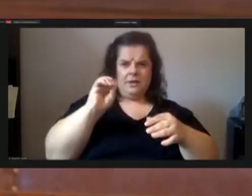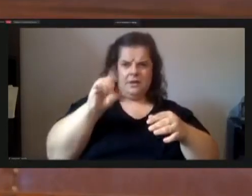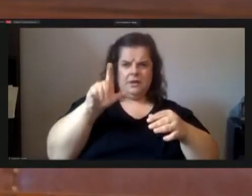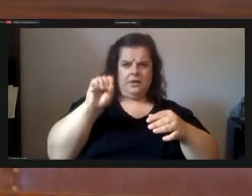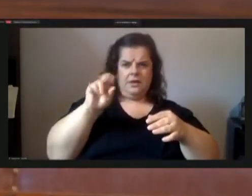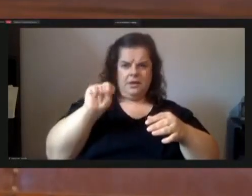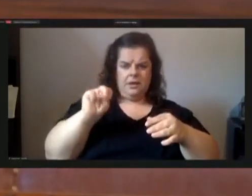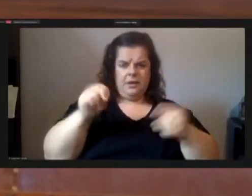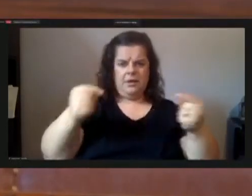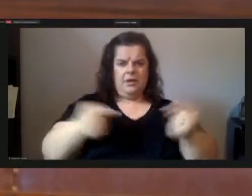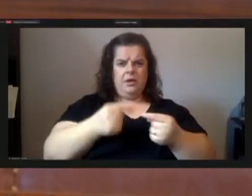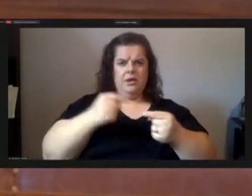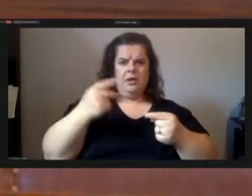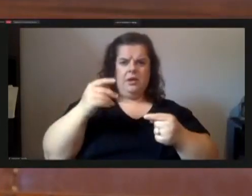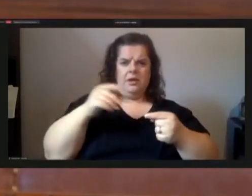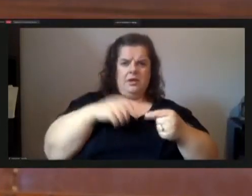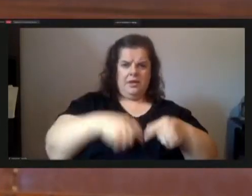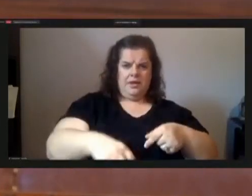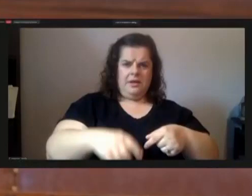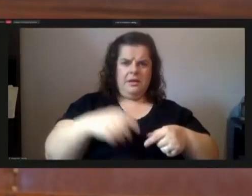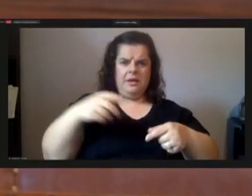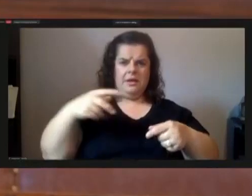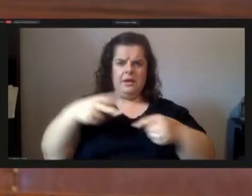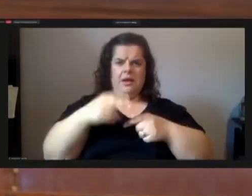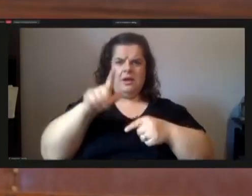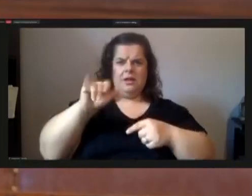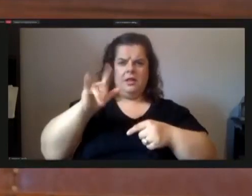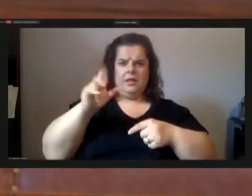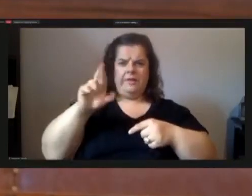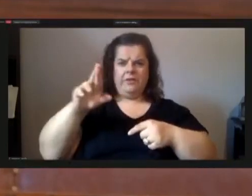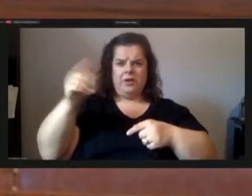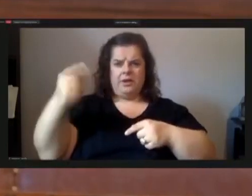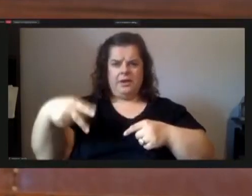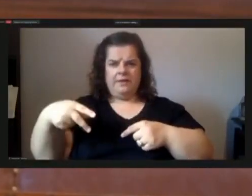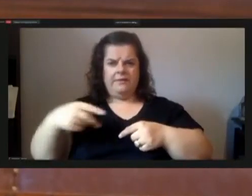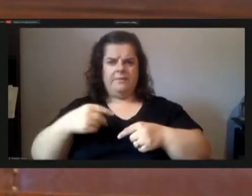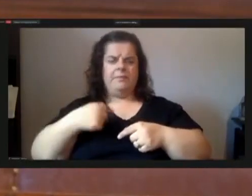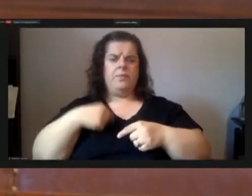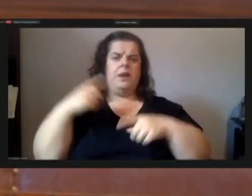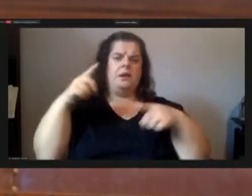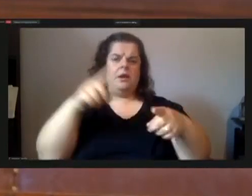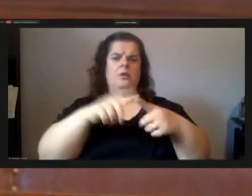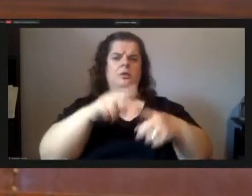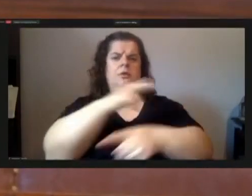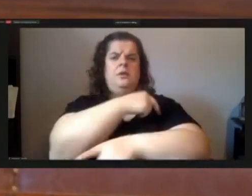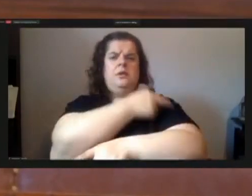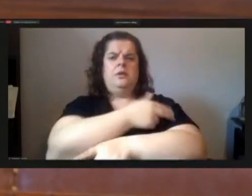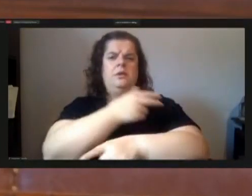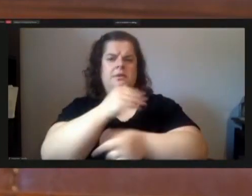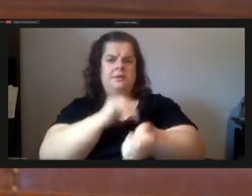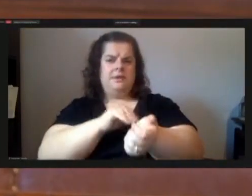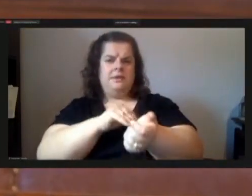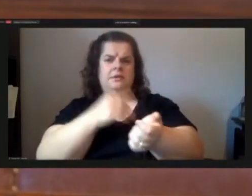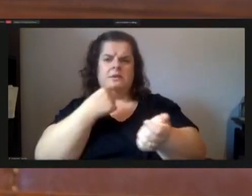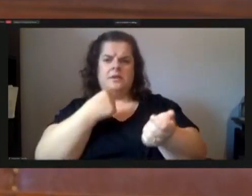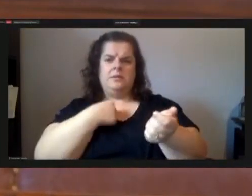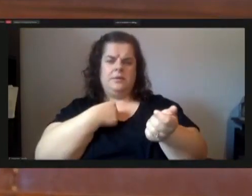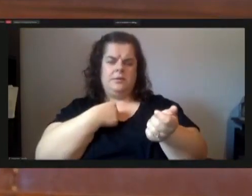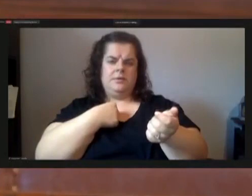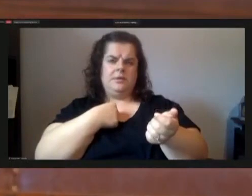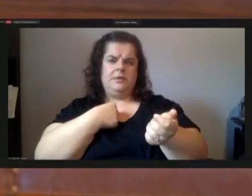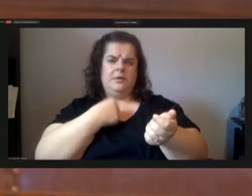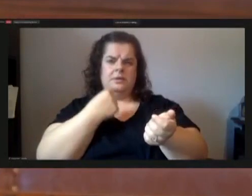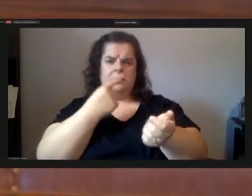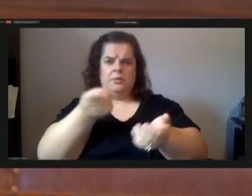intestine and cut his liver in half now when i go to the hospital the doctor was telling me he told my husband